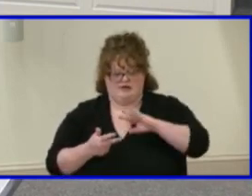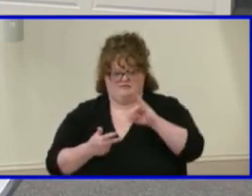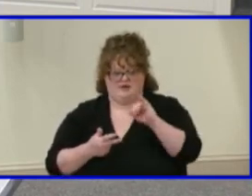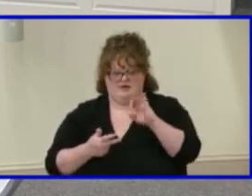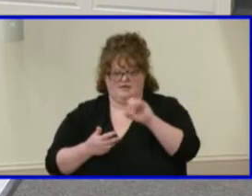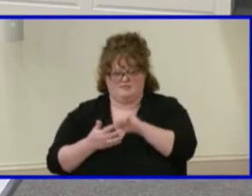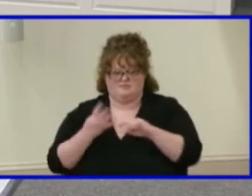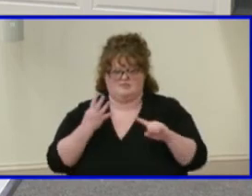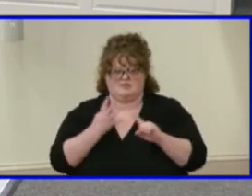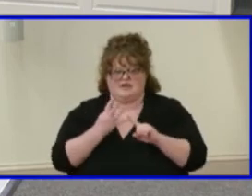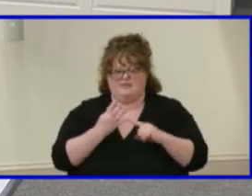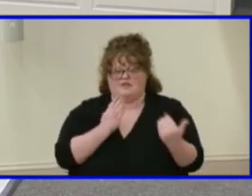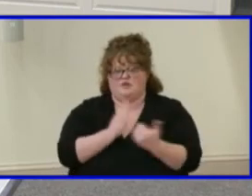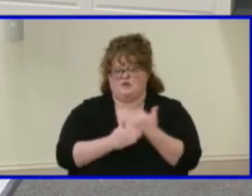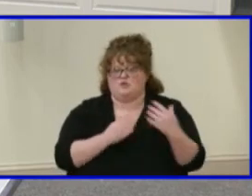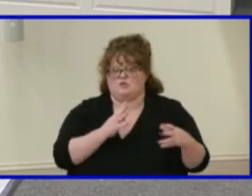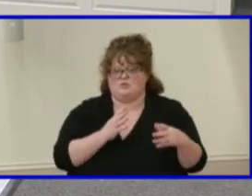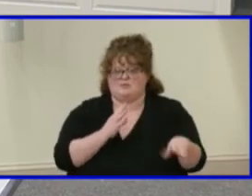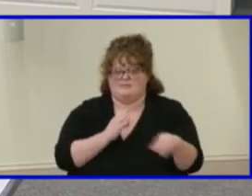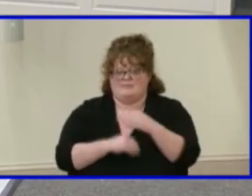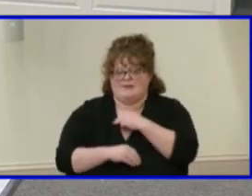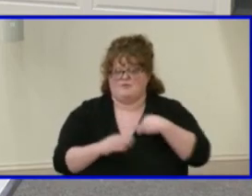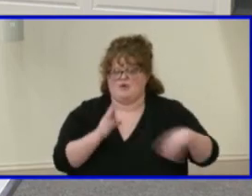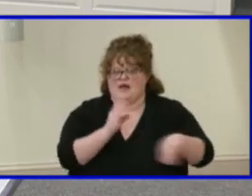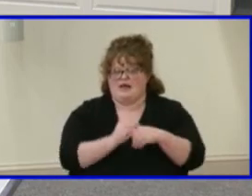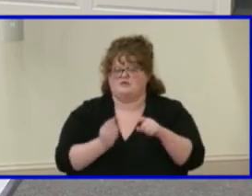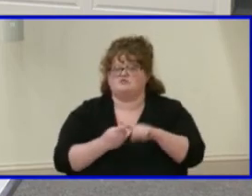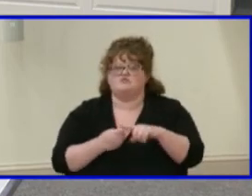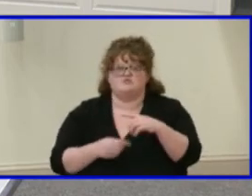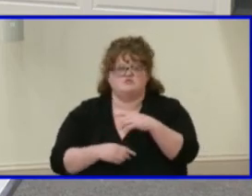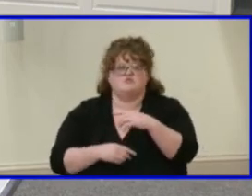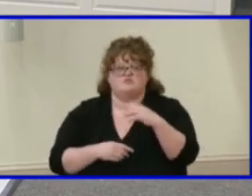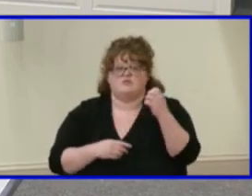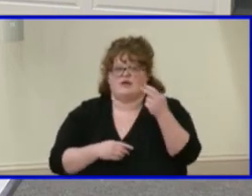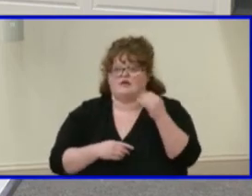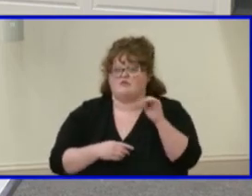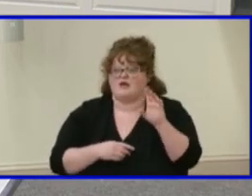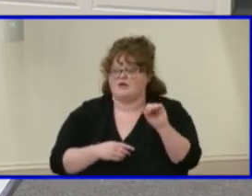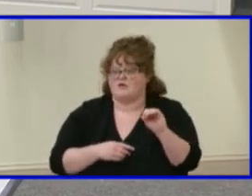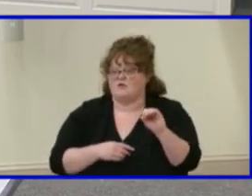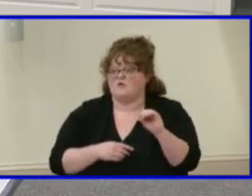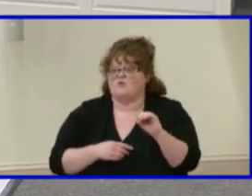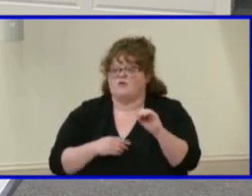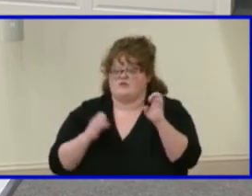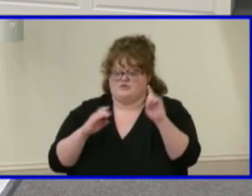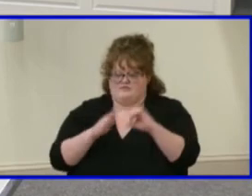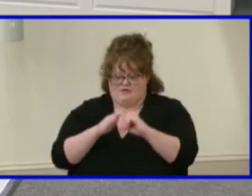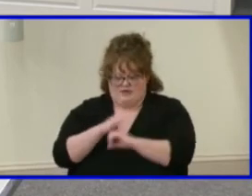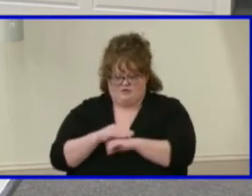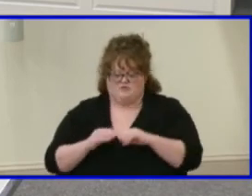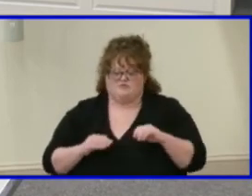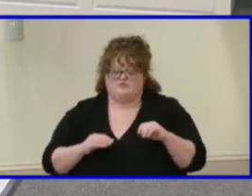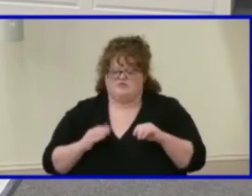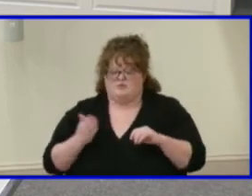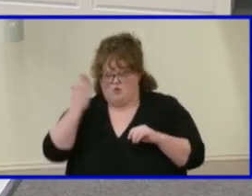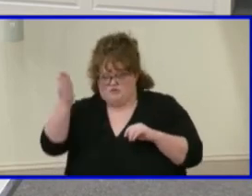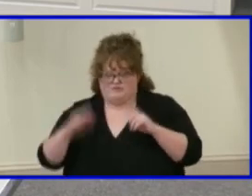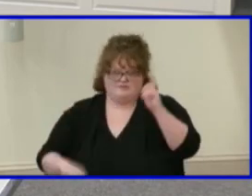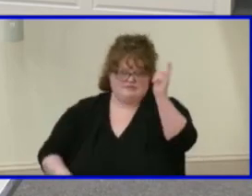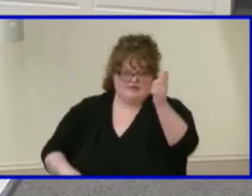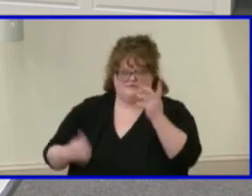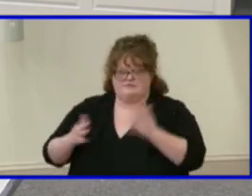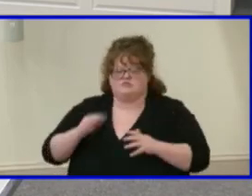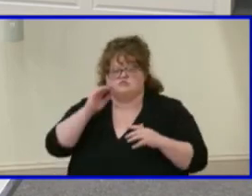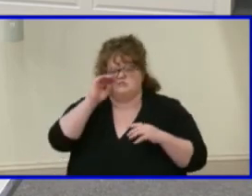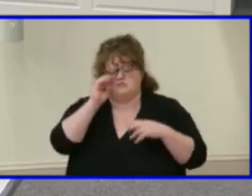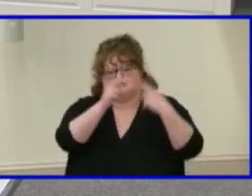So moved. Moved by Mrs. Atkins, is there a second? Second. Seconded by Mrs. Shea. Roll call vote, Ms.